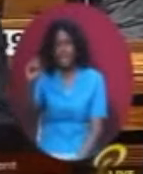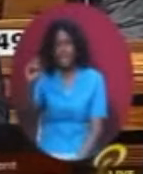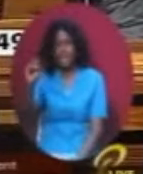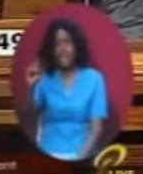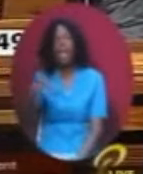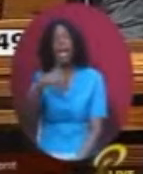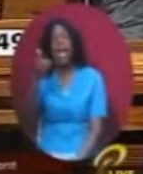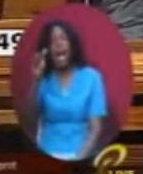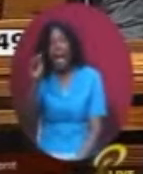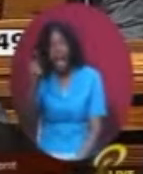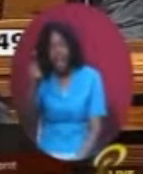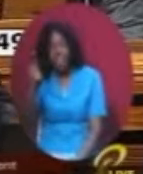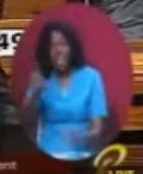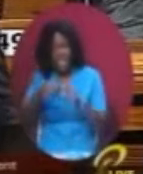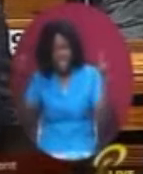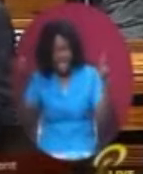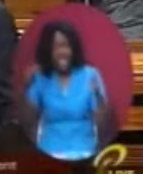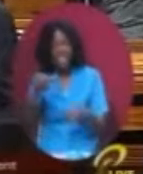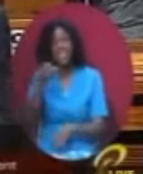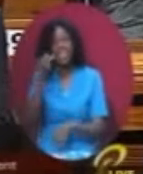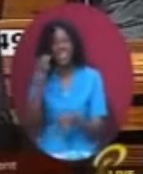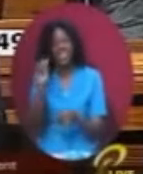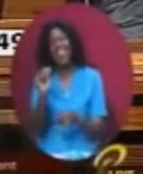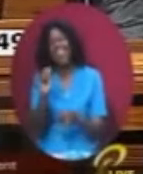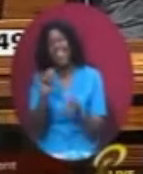so willing to pull the government's chestnuts out of the fire,